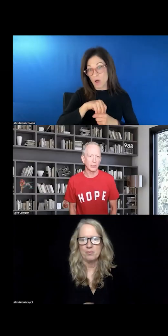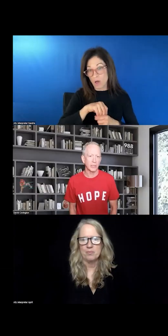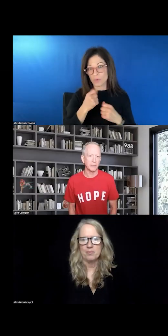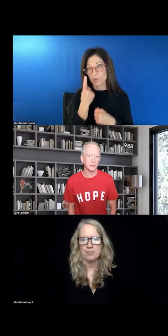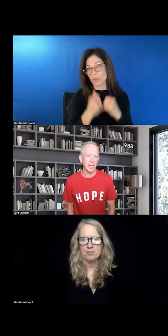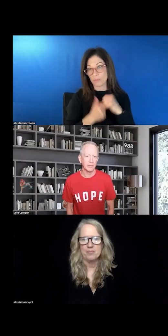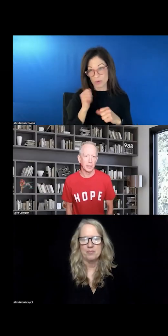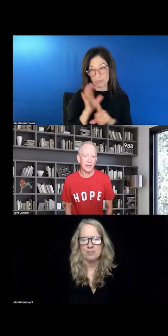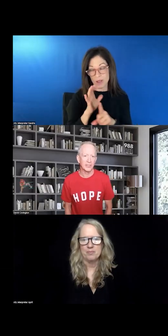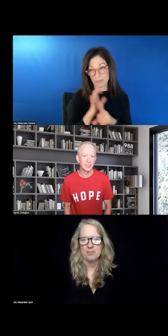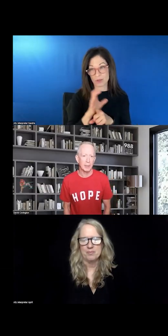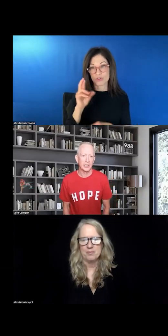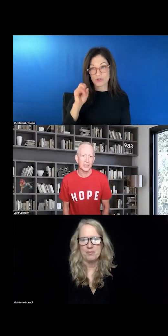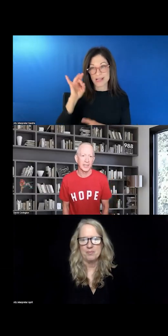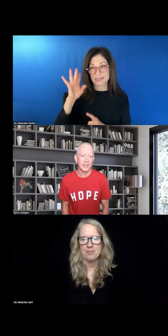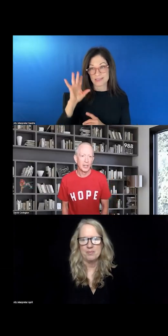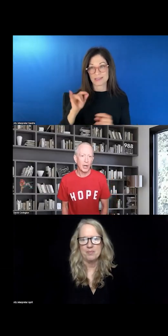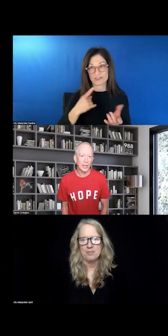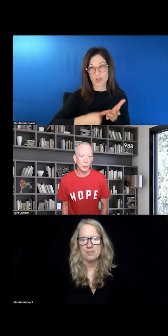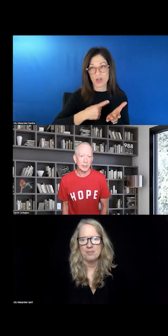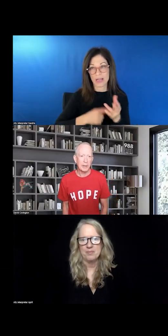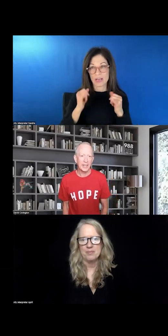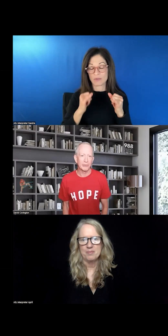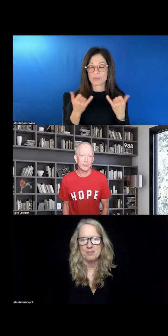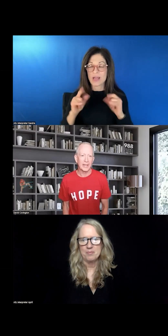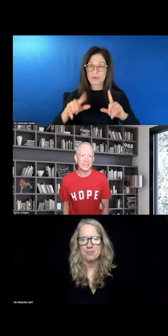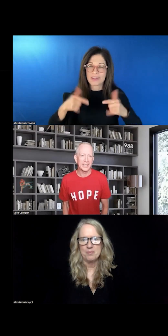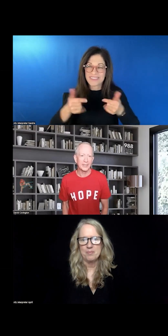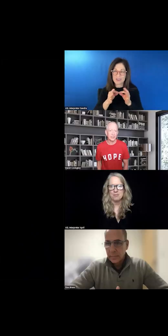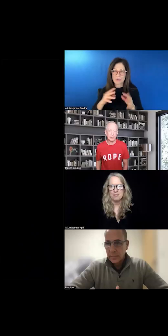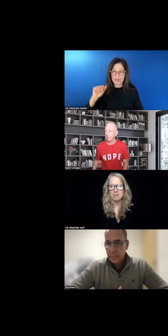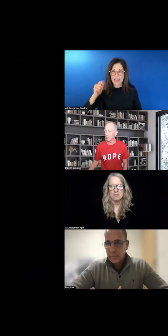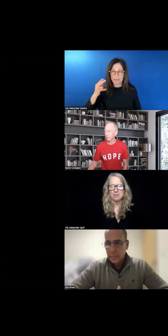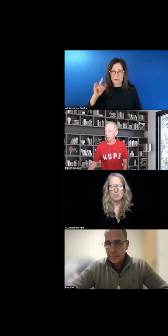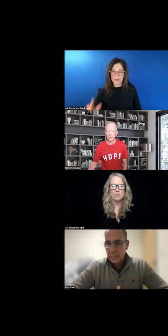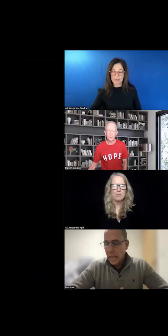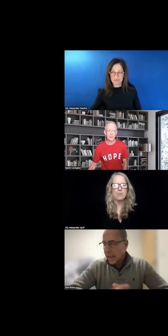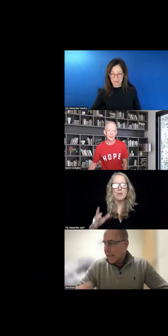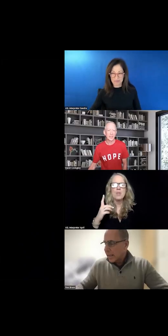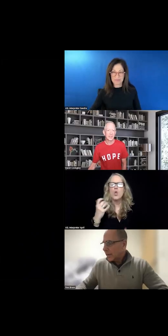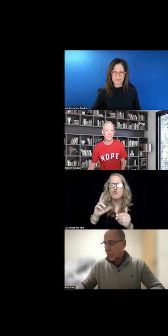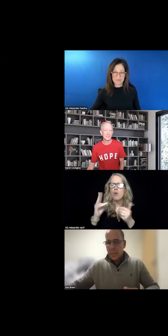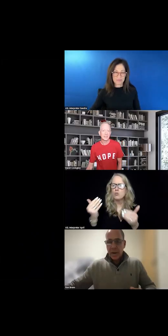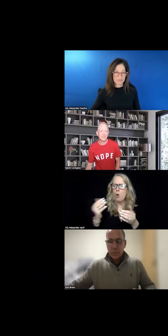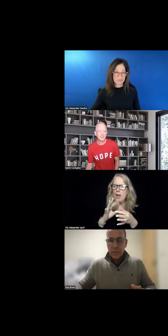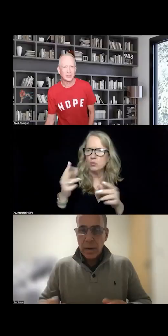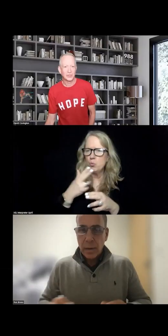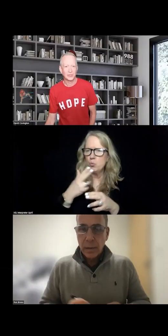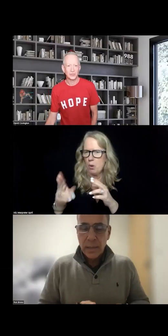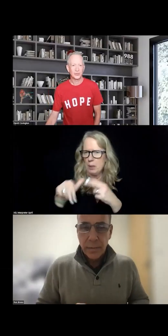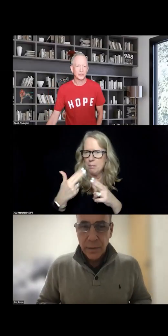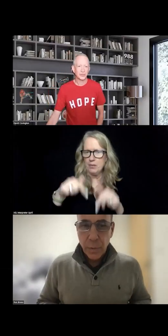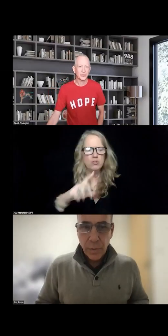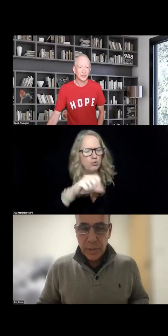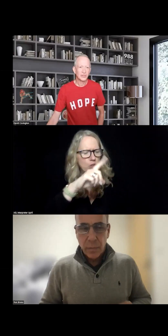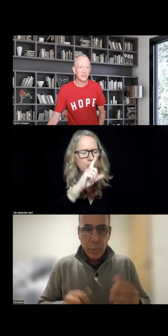talk interviews ever about this topic. Ron, a quick minute on reflecting on the debate. Yeah. So, I mean, as we start to